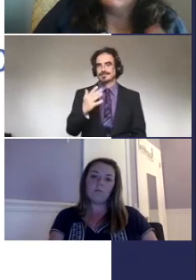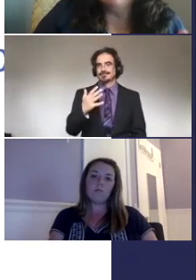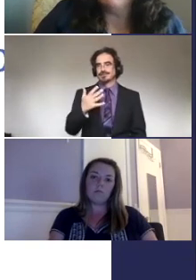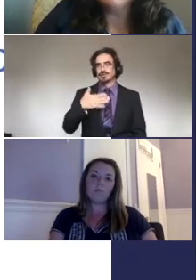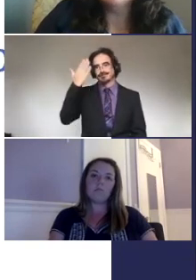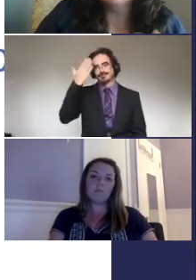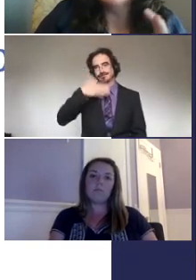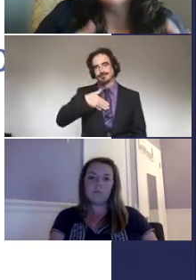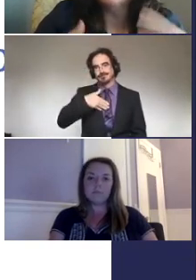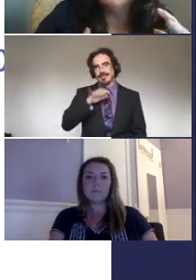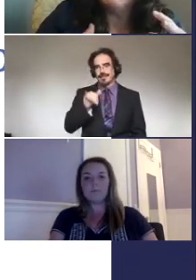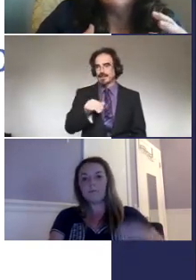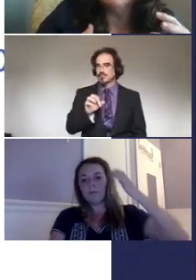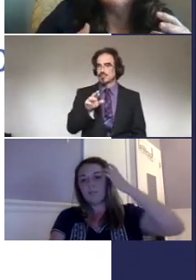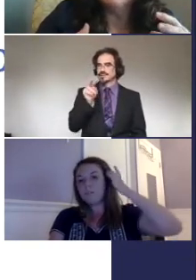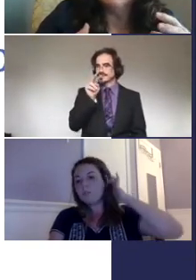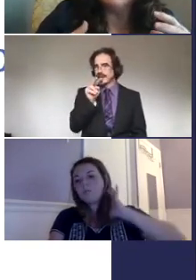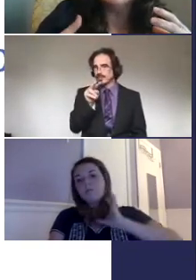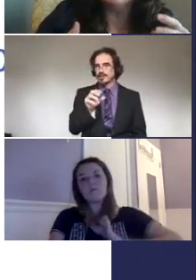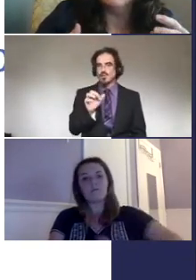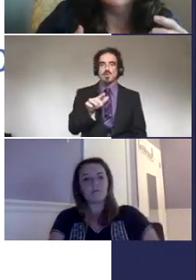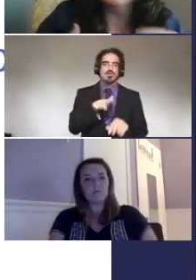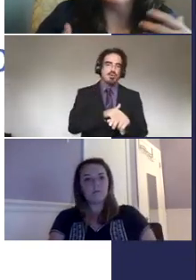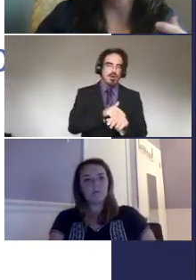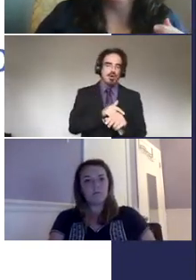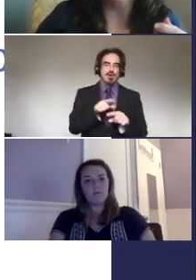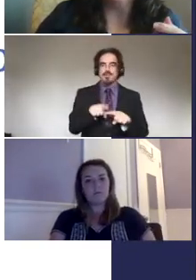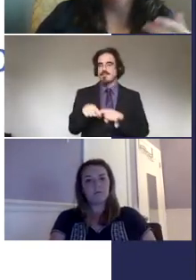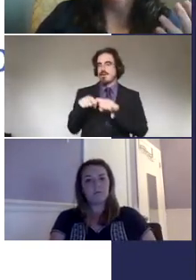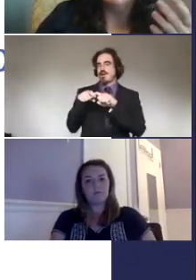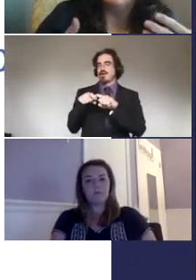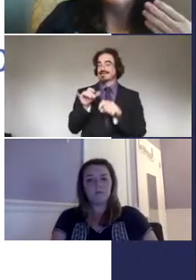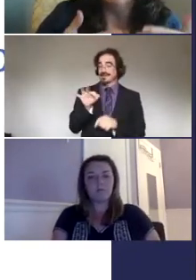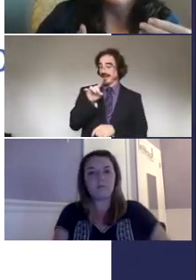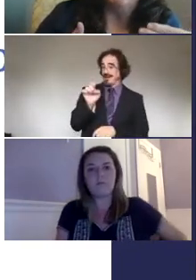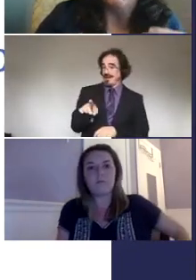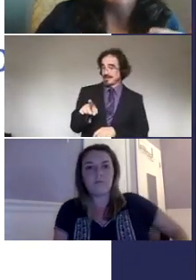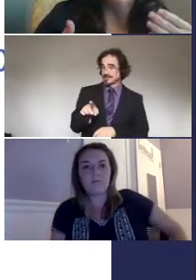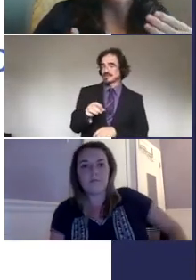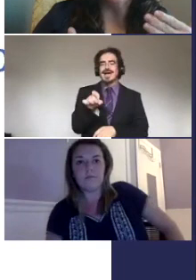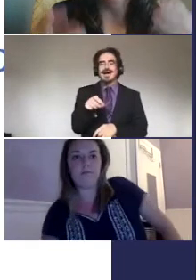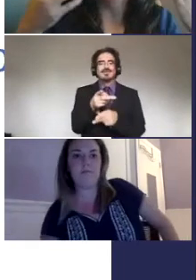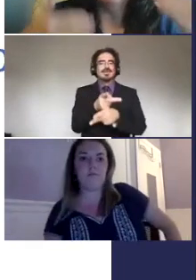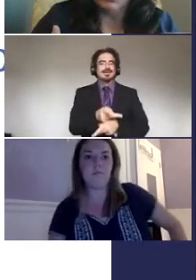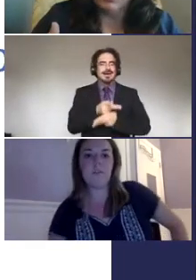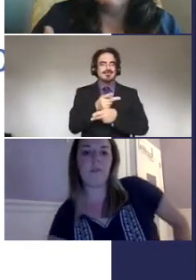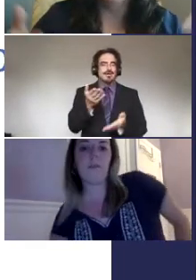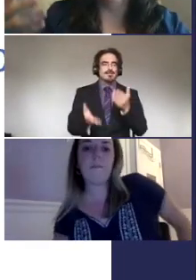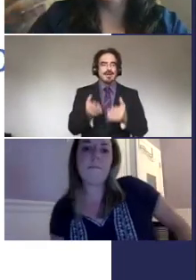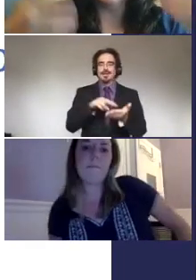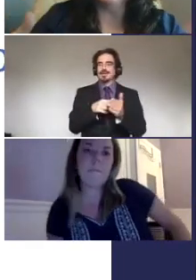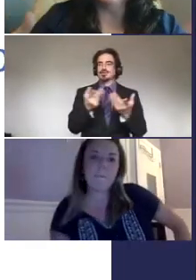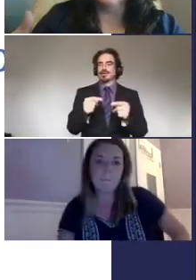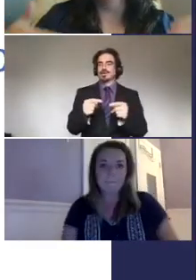again, long pauses as they think about what they want to say. When you ask them a question, again, you have to be careful. Maybe they're just trying to absorb,